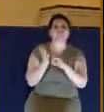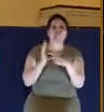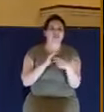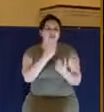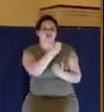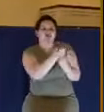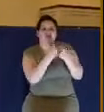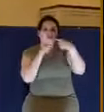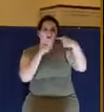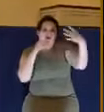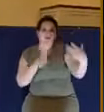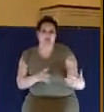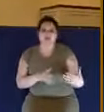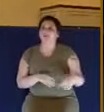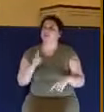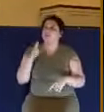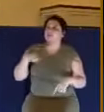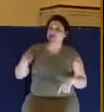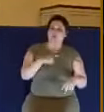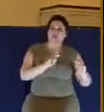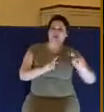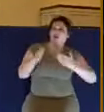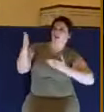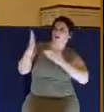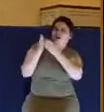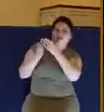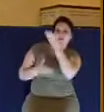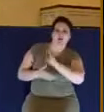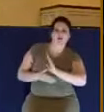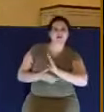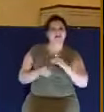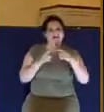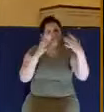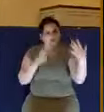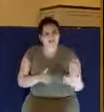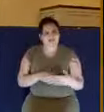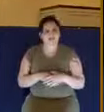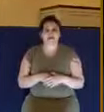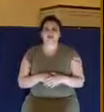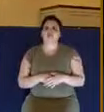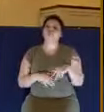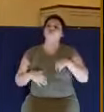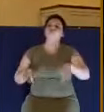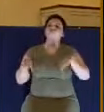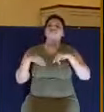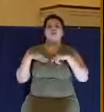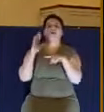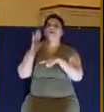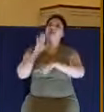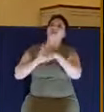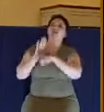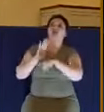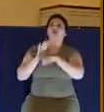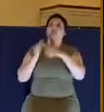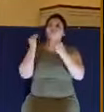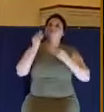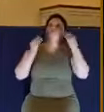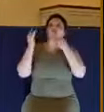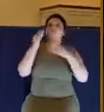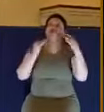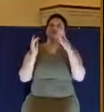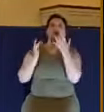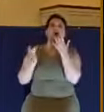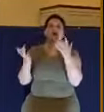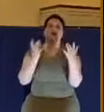that are against God. You're siding with the enemies of God. When you take up this attitude, when you become partial in your thinking, when you become